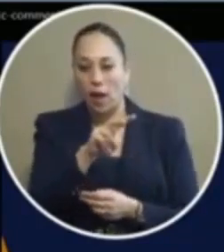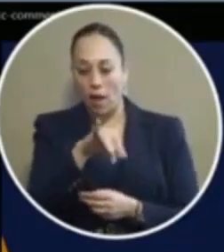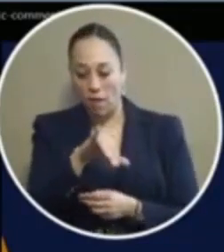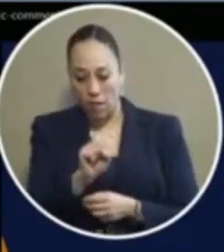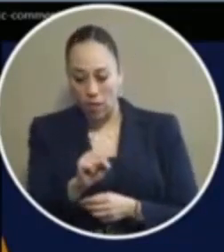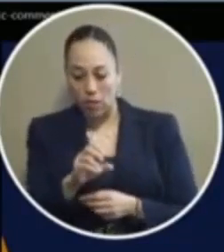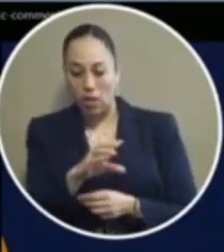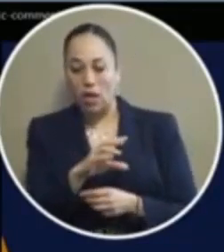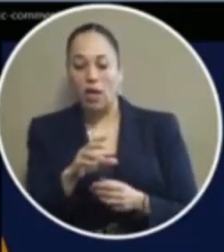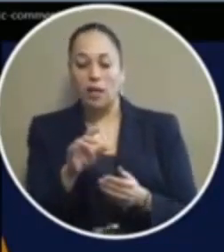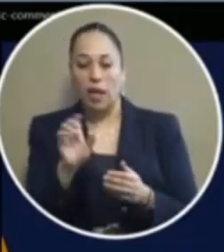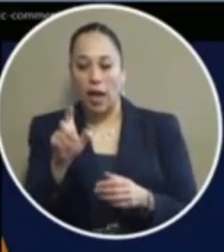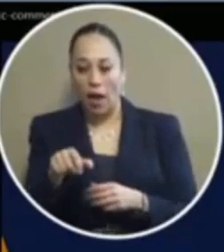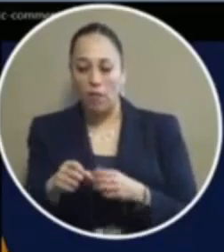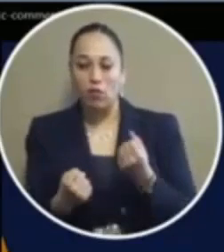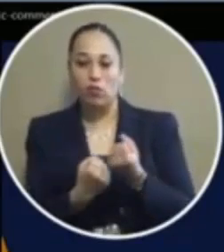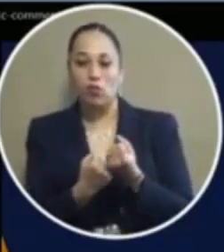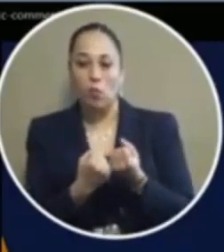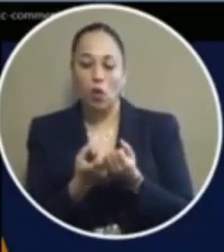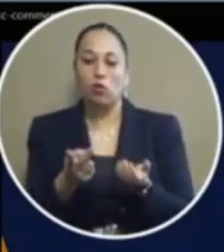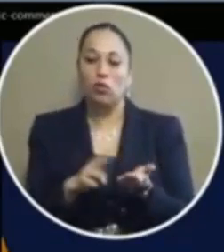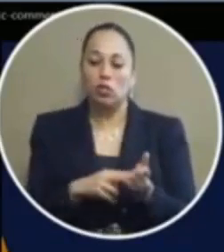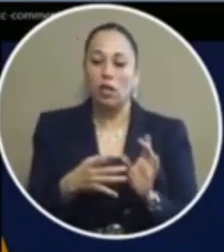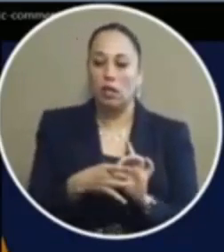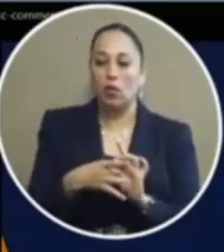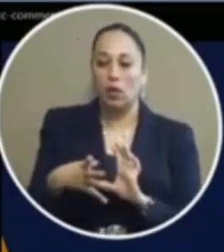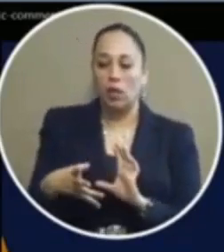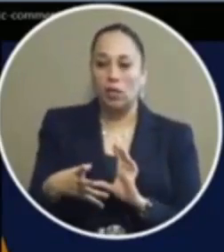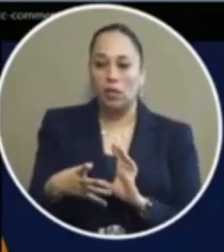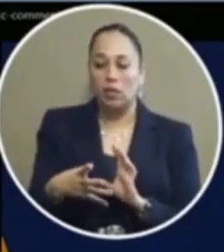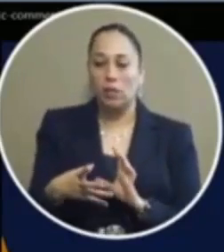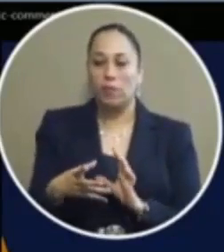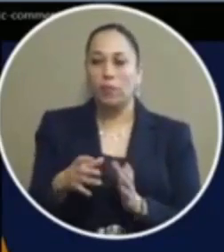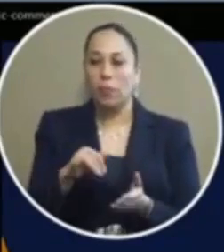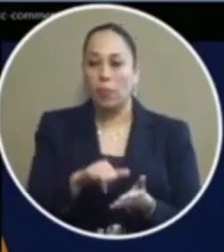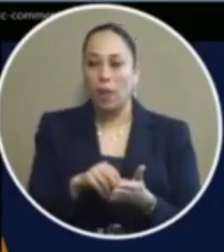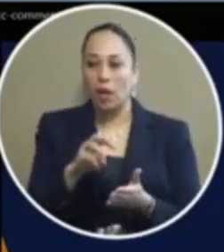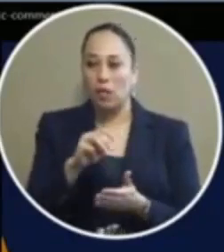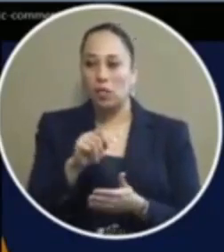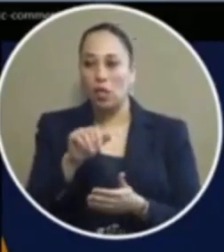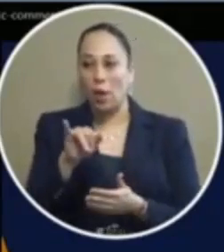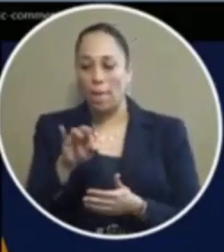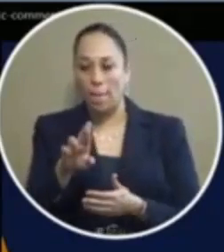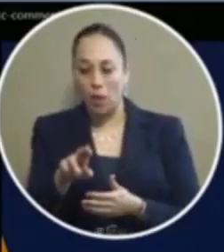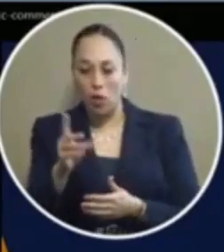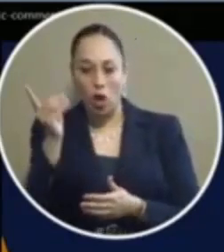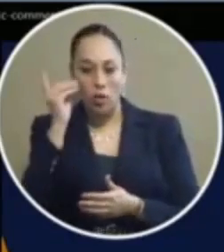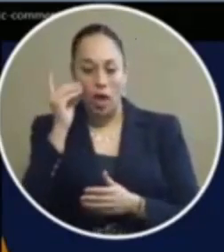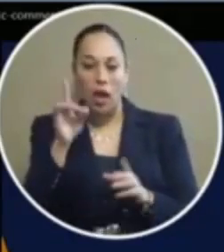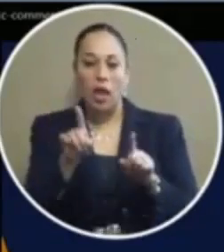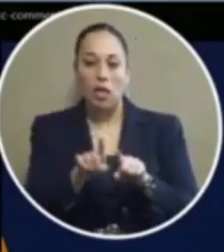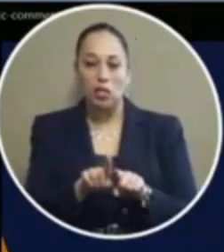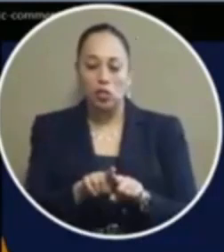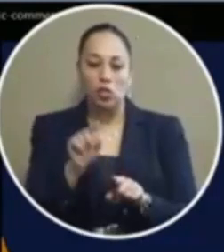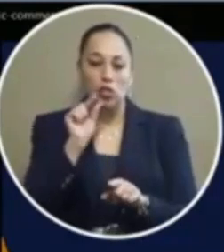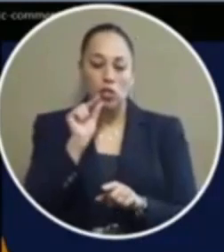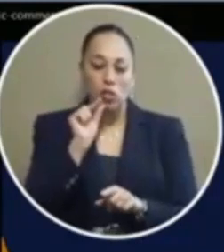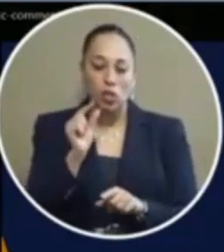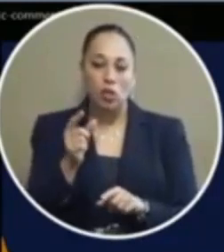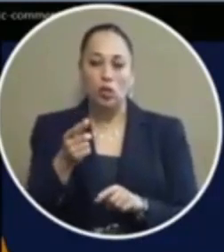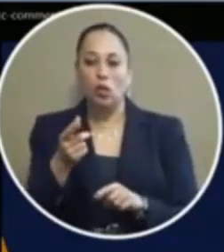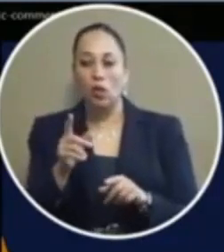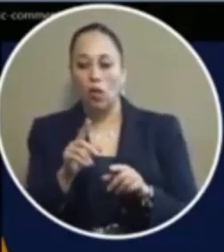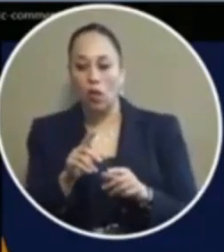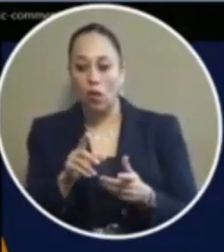attorney are supportive of sighting release similar measures have already been done in valentine san antonio and austin and now